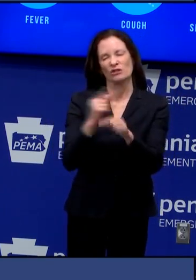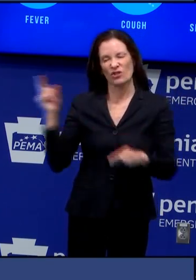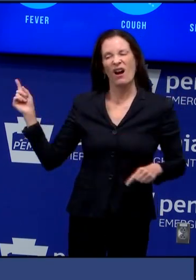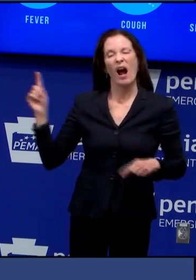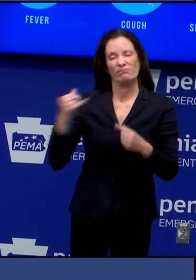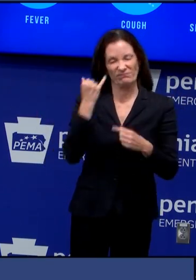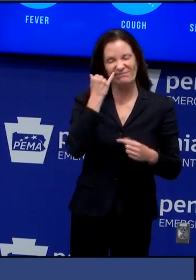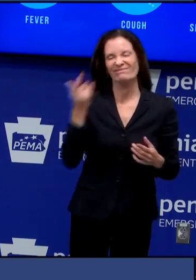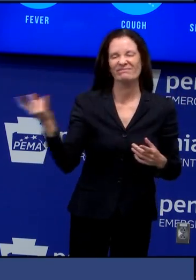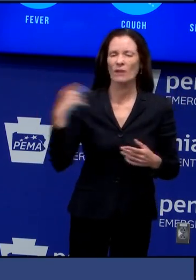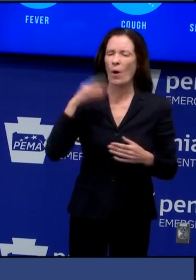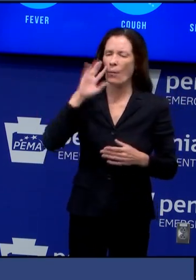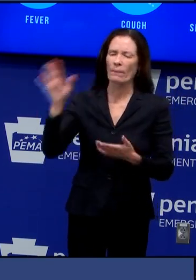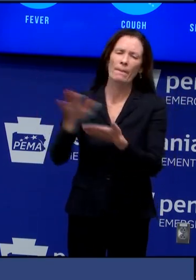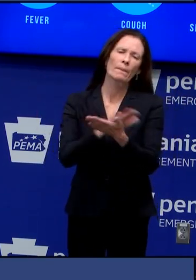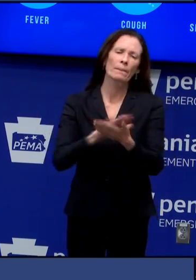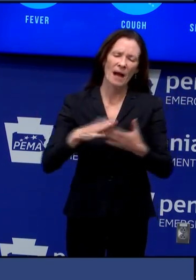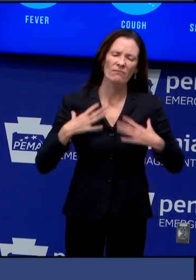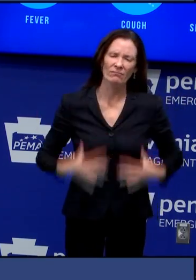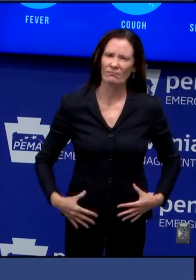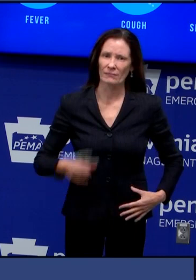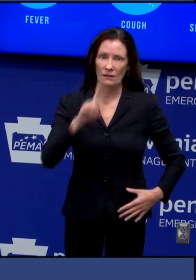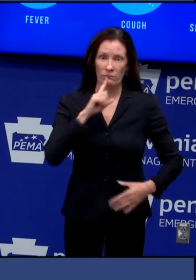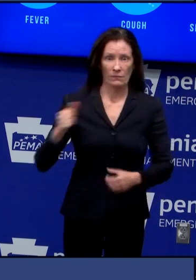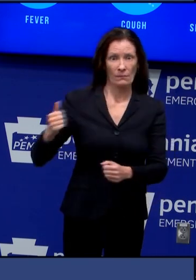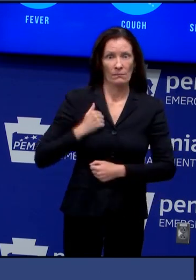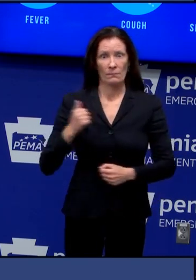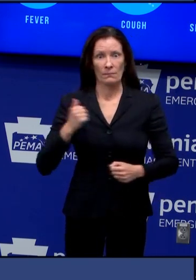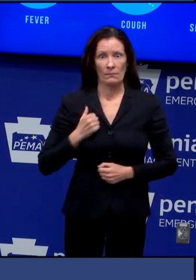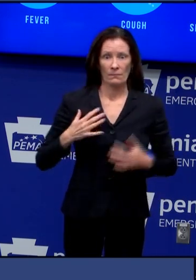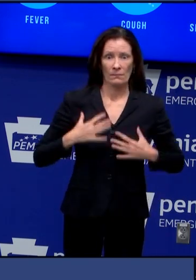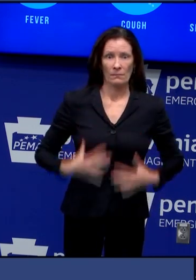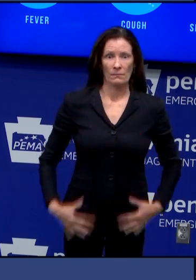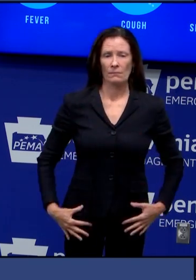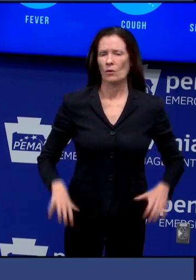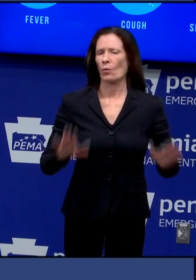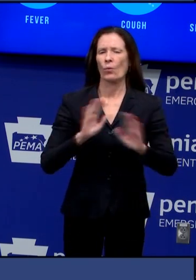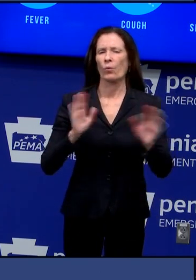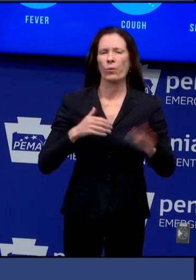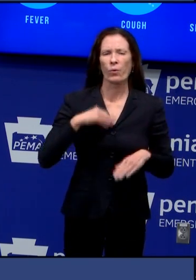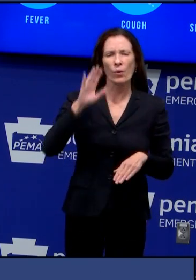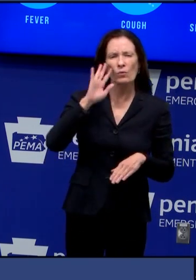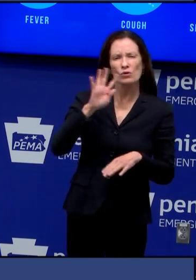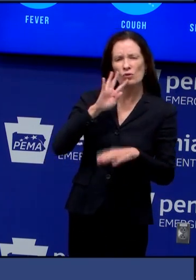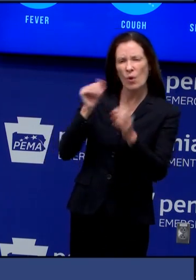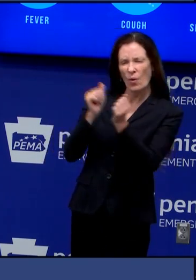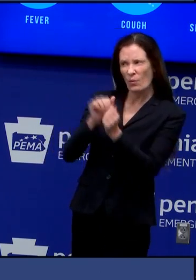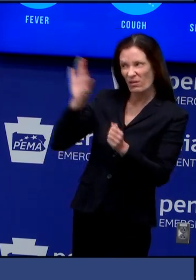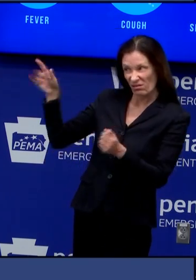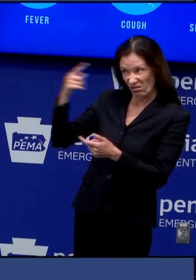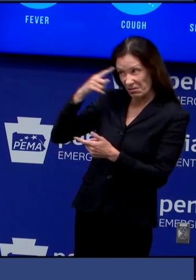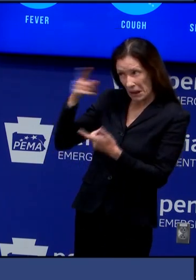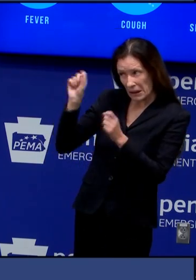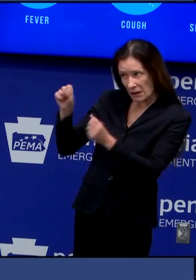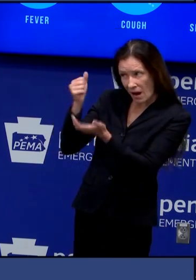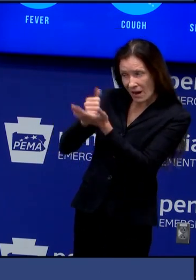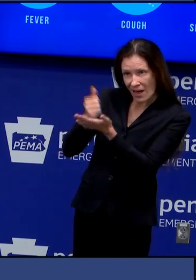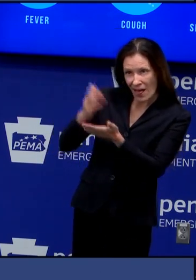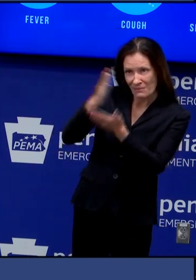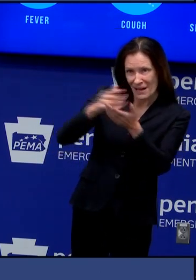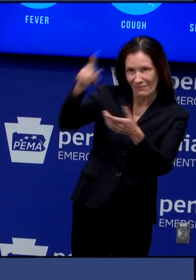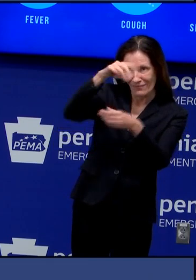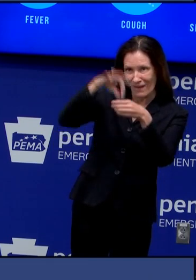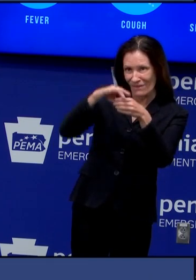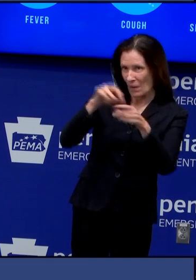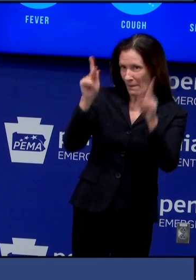closely with the national guard to see how best that could that could be um effectuated great the next question